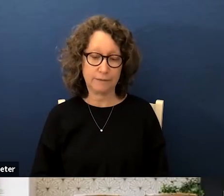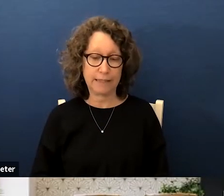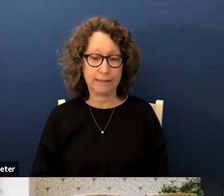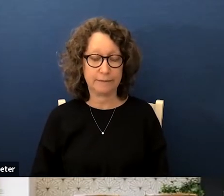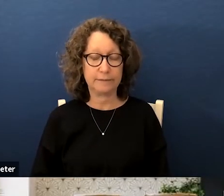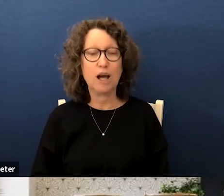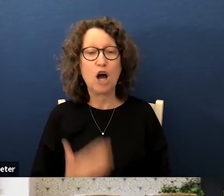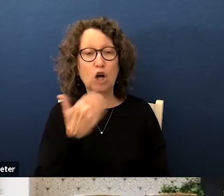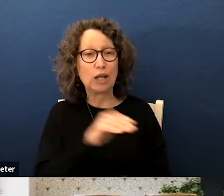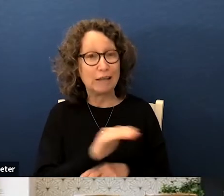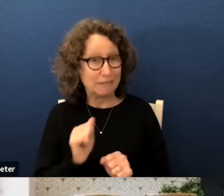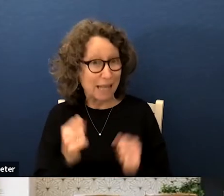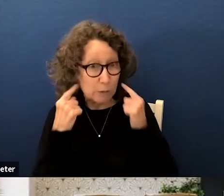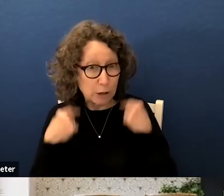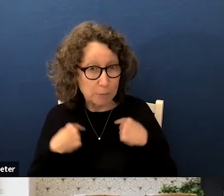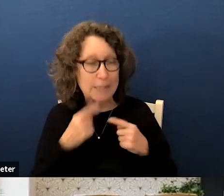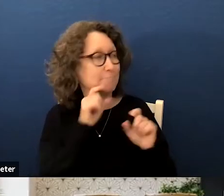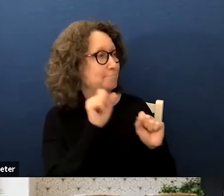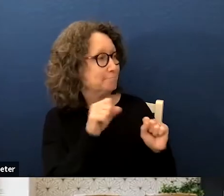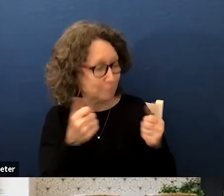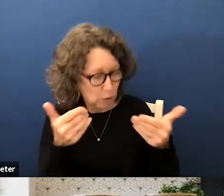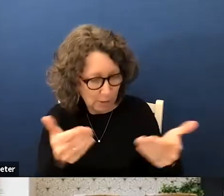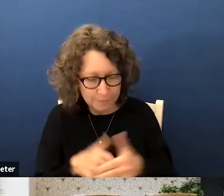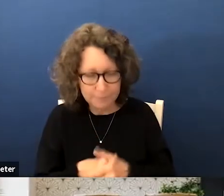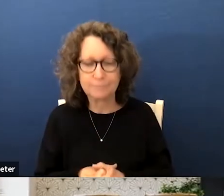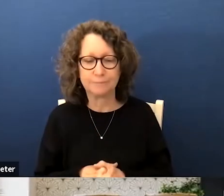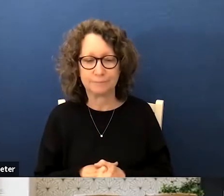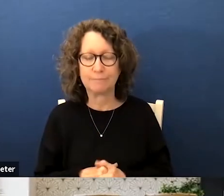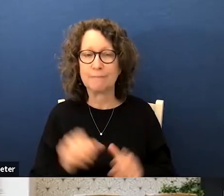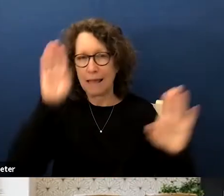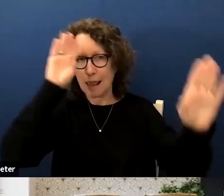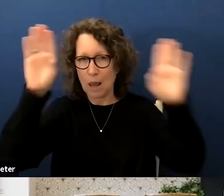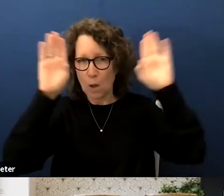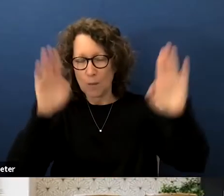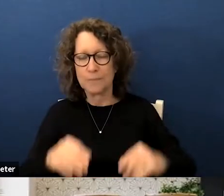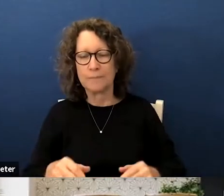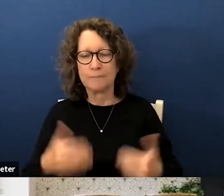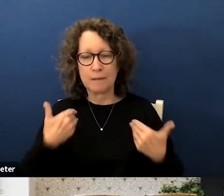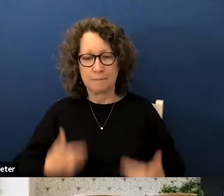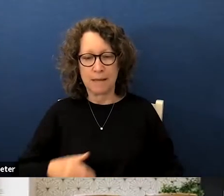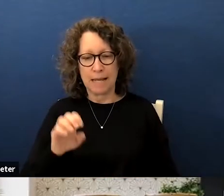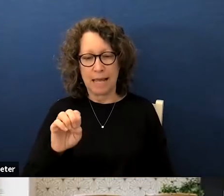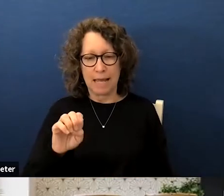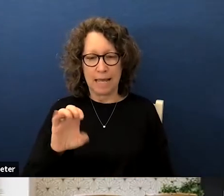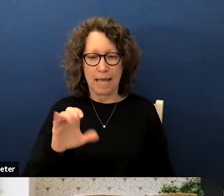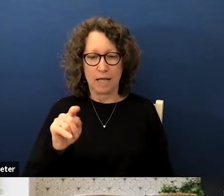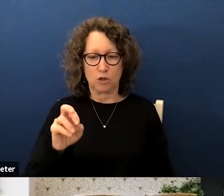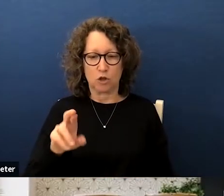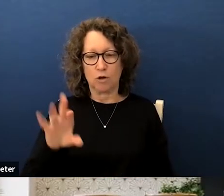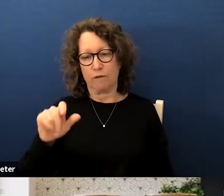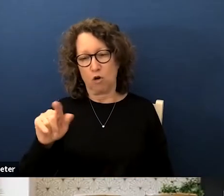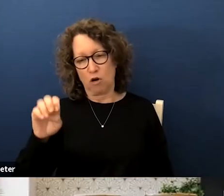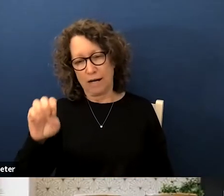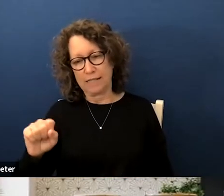good evening do you hear me yes hi everyone my name is hector flores garcia i work closely with the santa